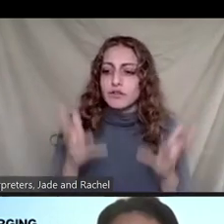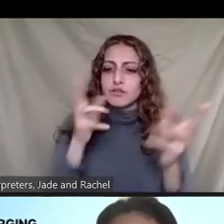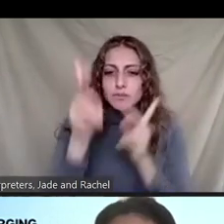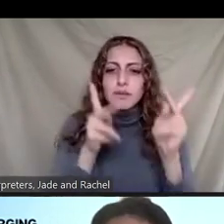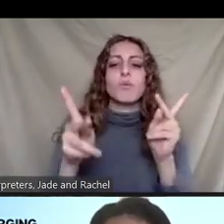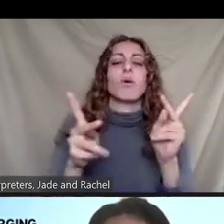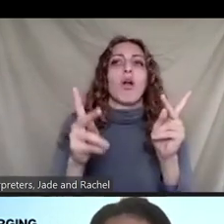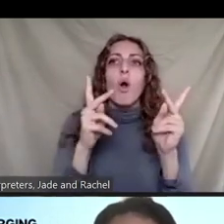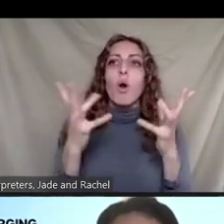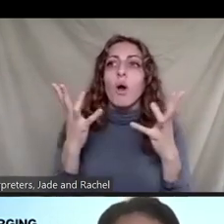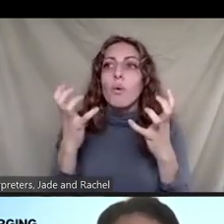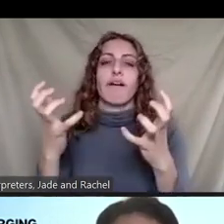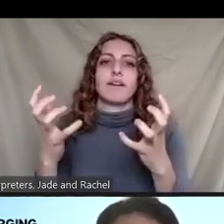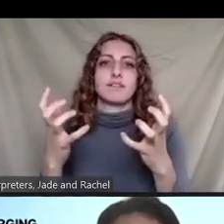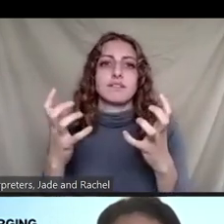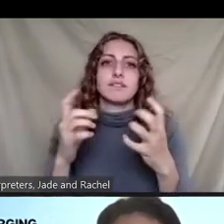problem.